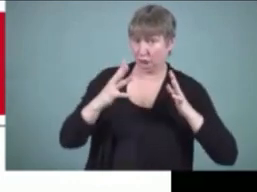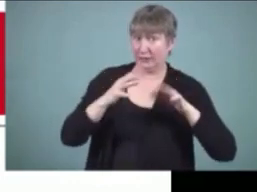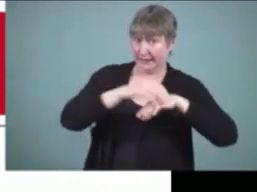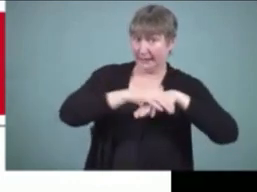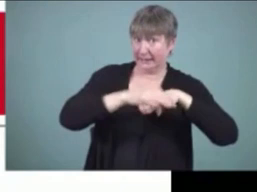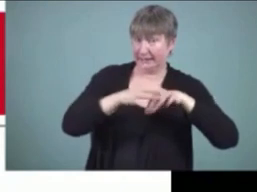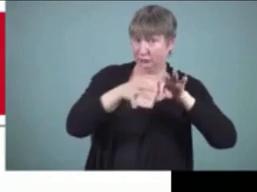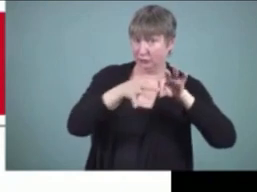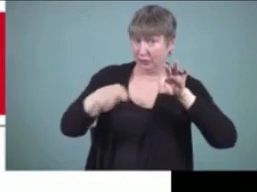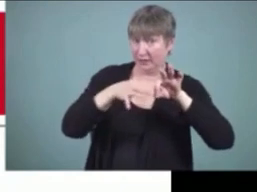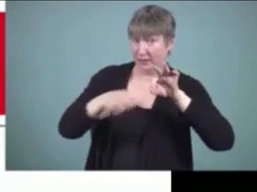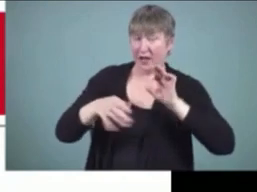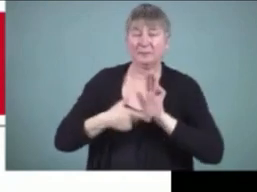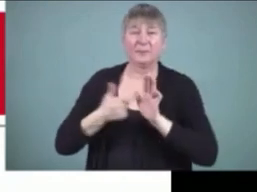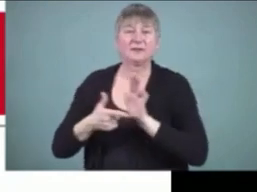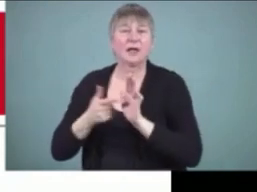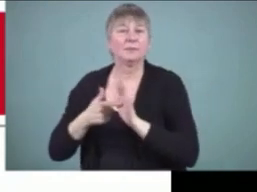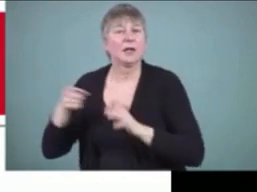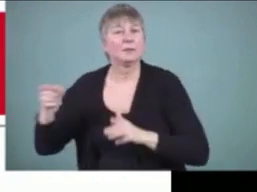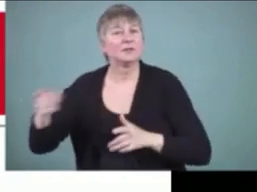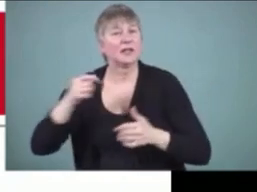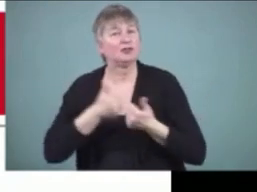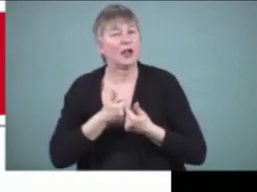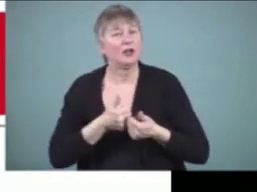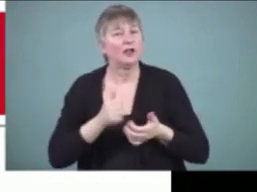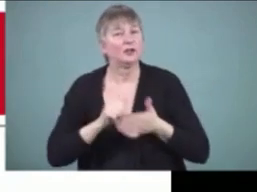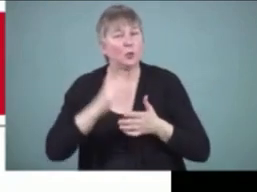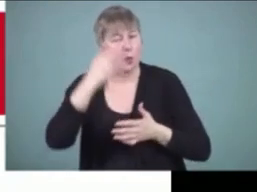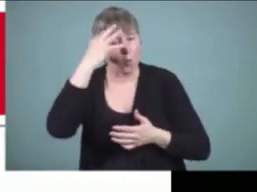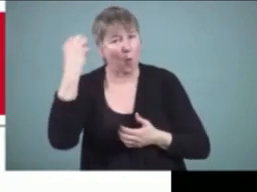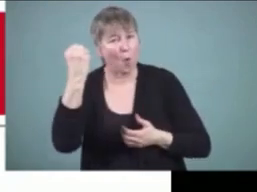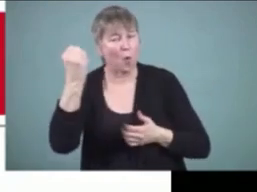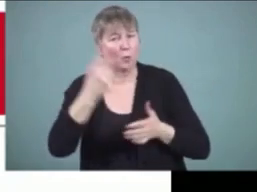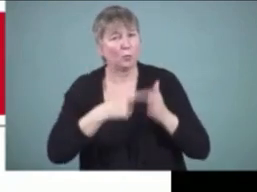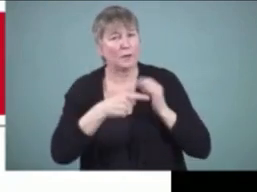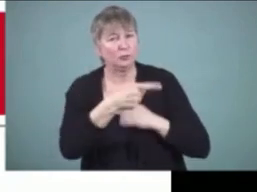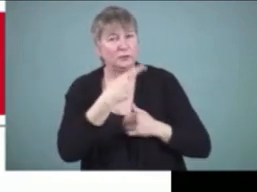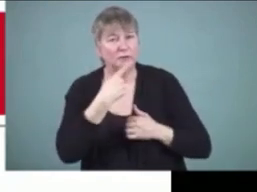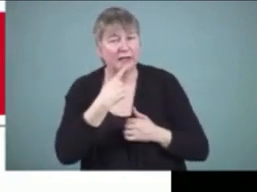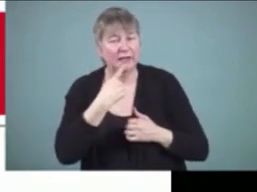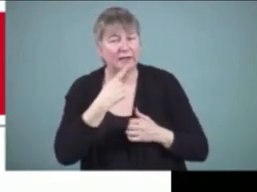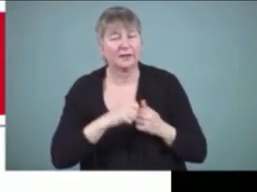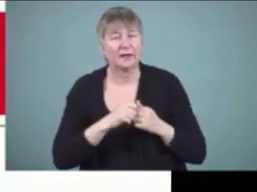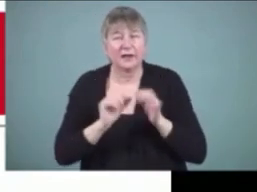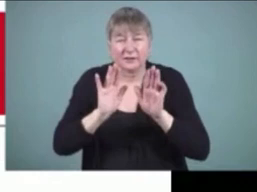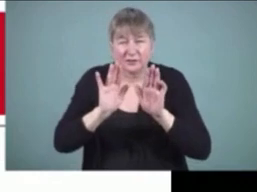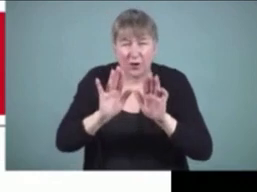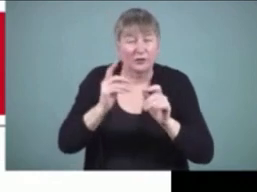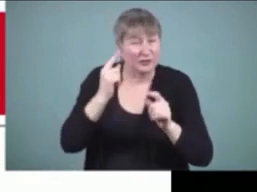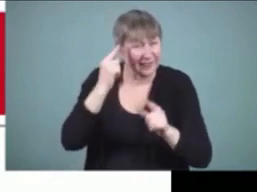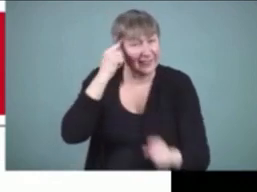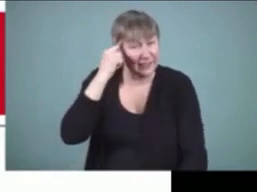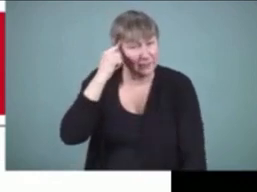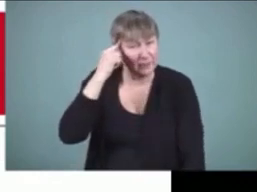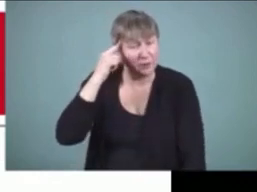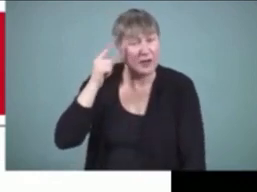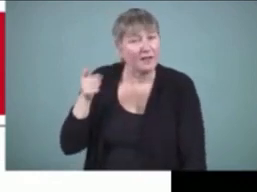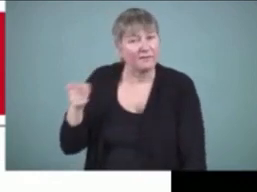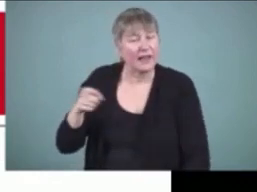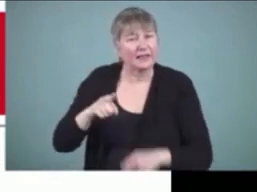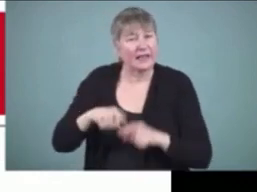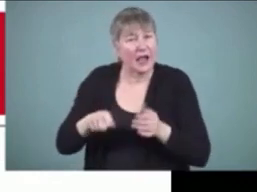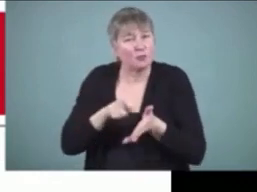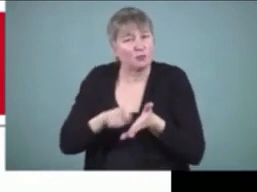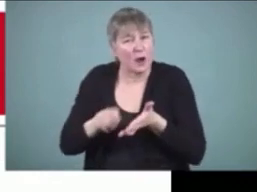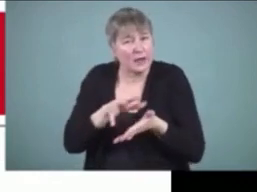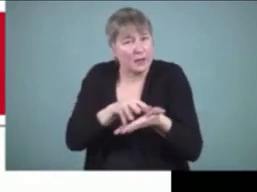is holding in their head what you've said and writing it down so think about this for a second if they can't write down